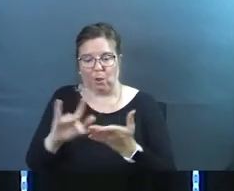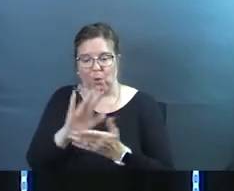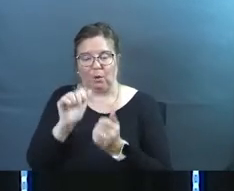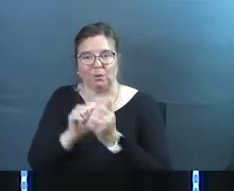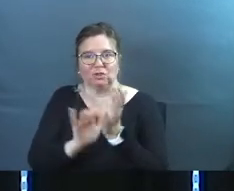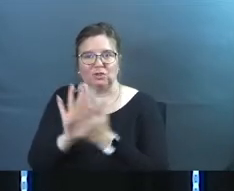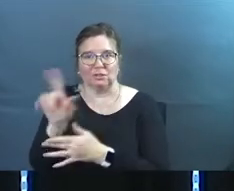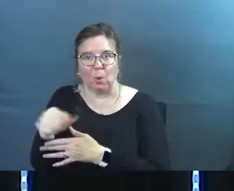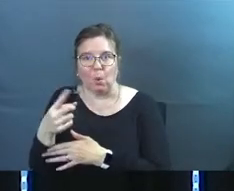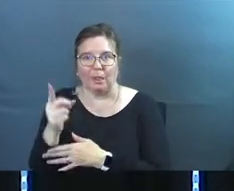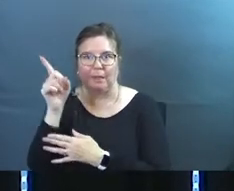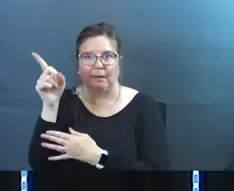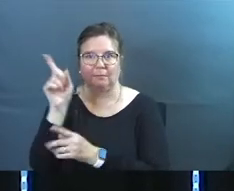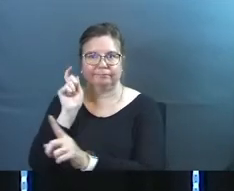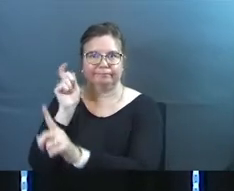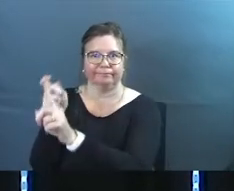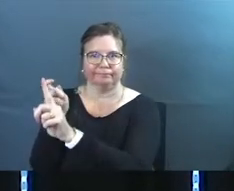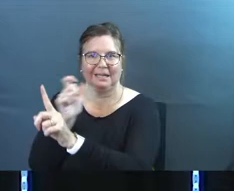Jesus. Ever.